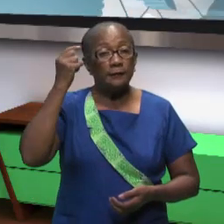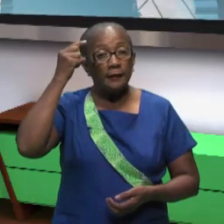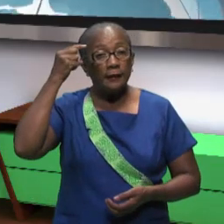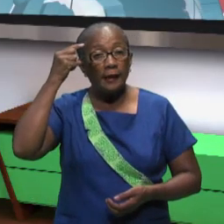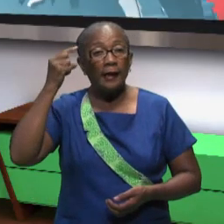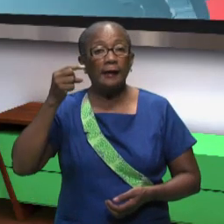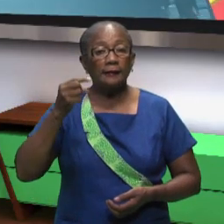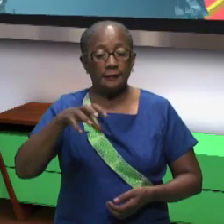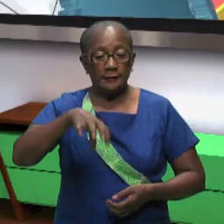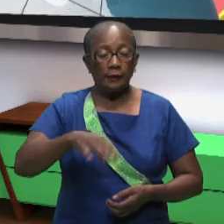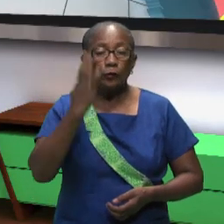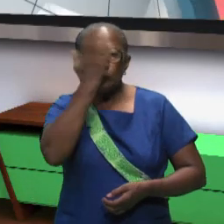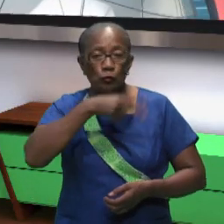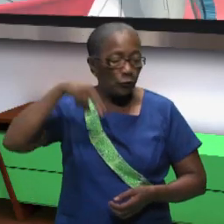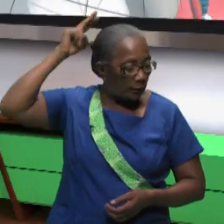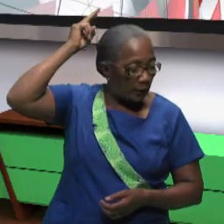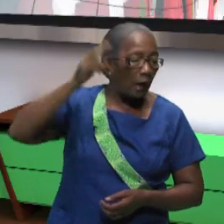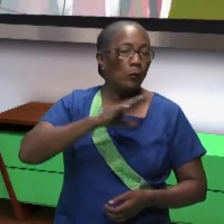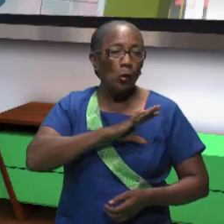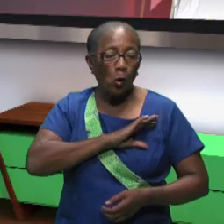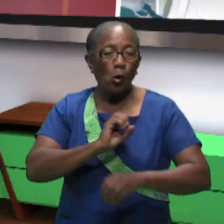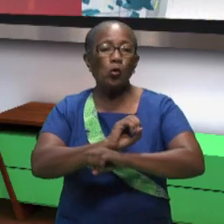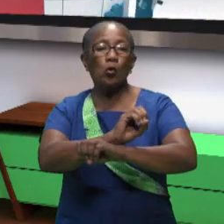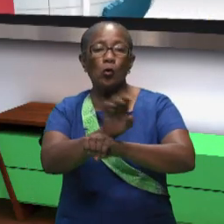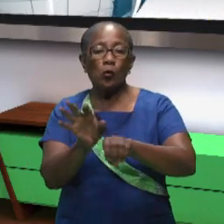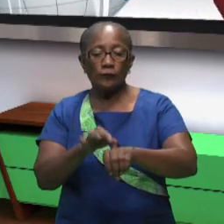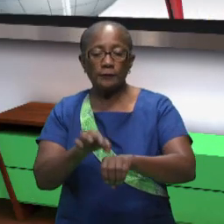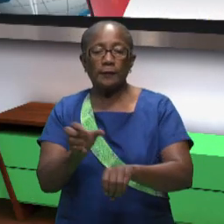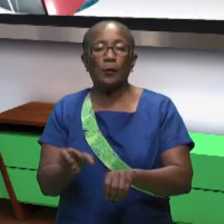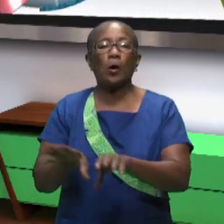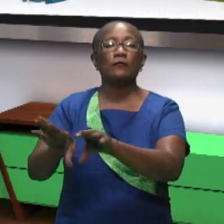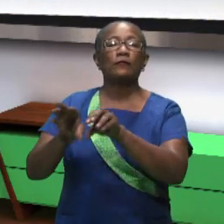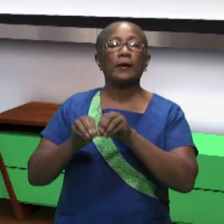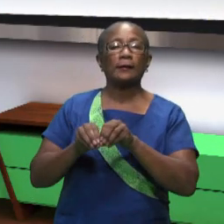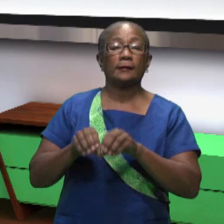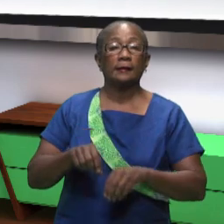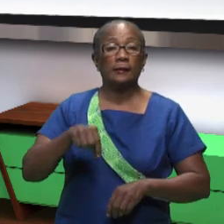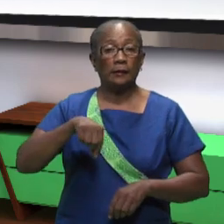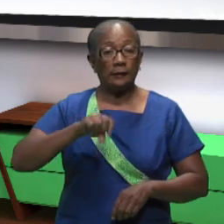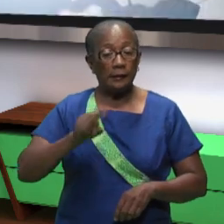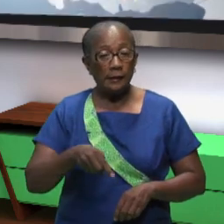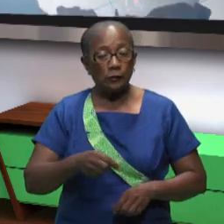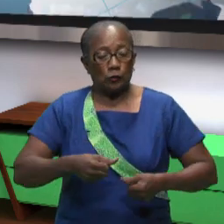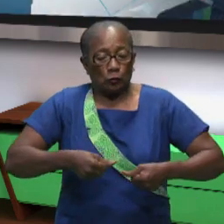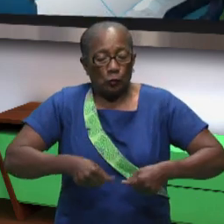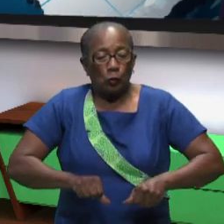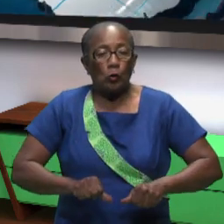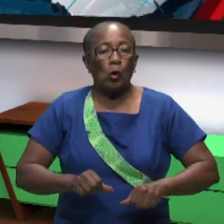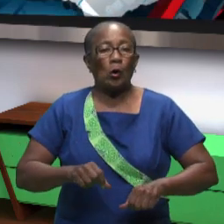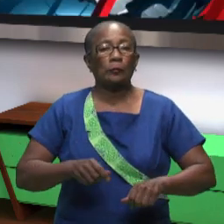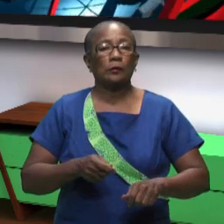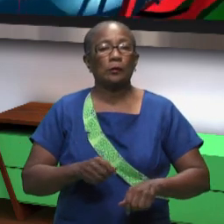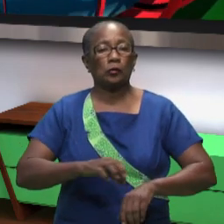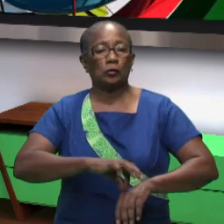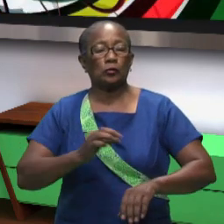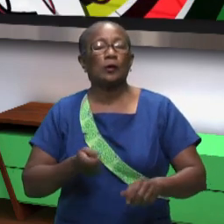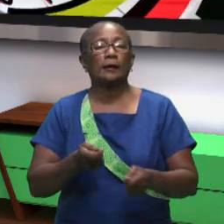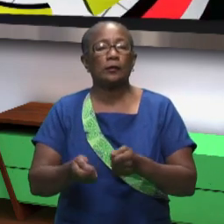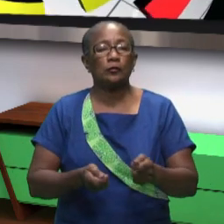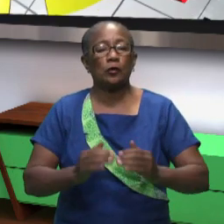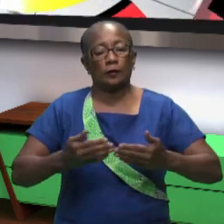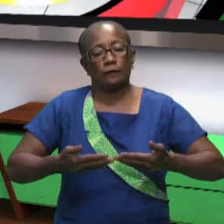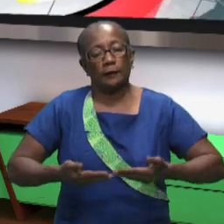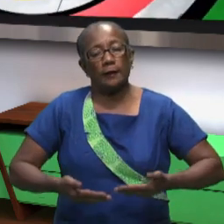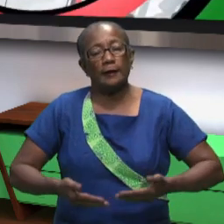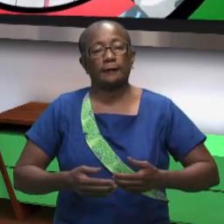the psychiatric center suriname pcs will soon also treat covid patients this will relieve some of the